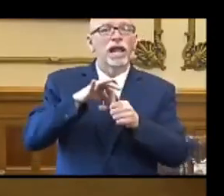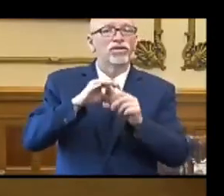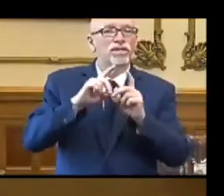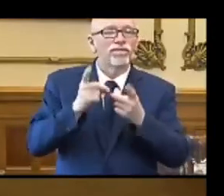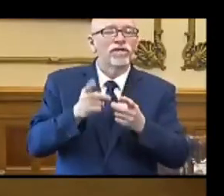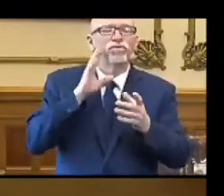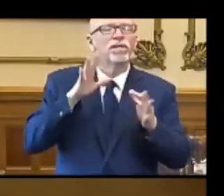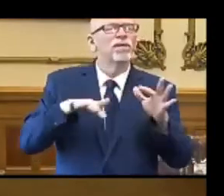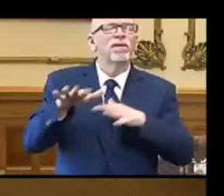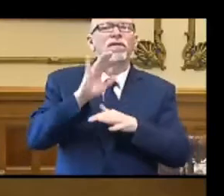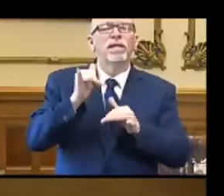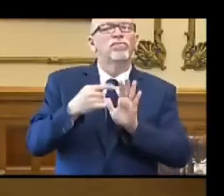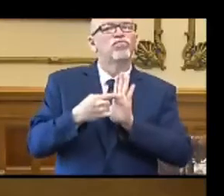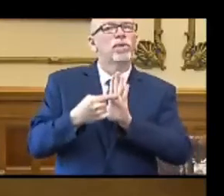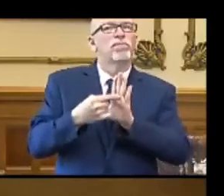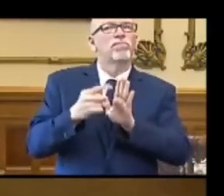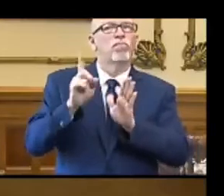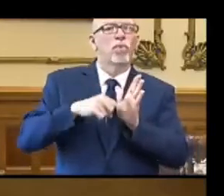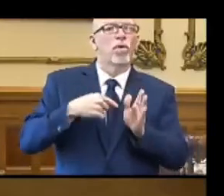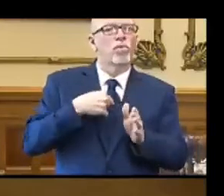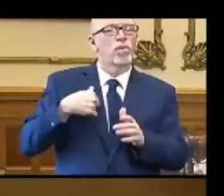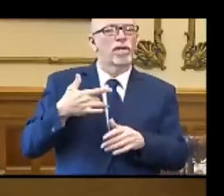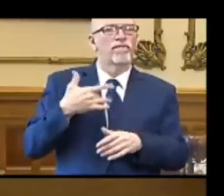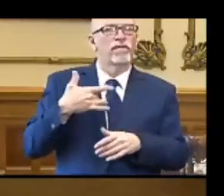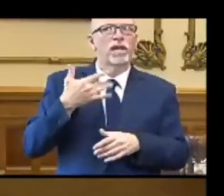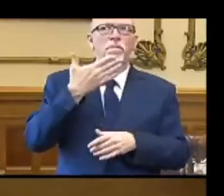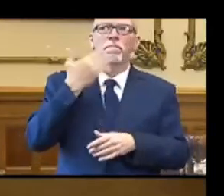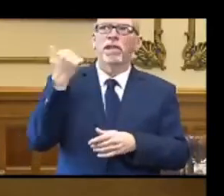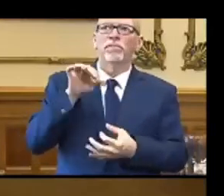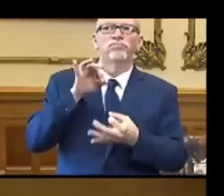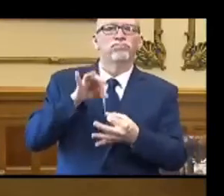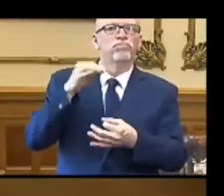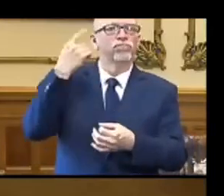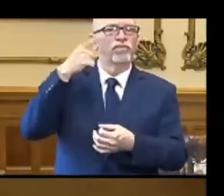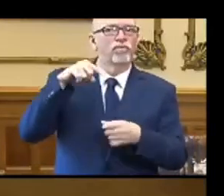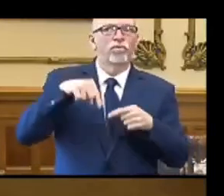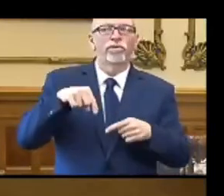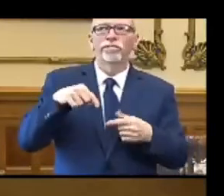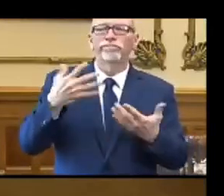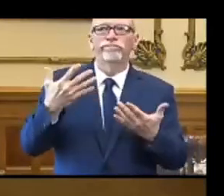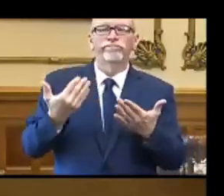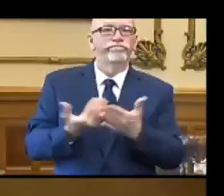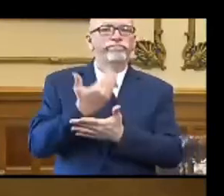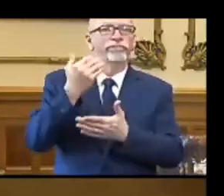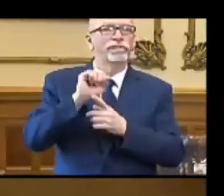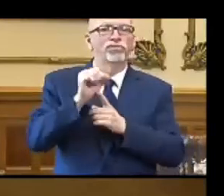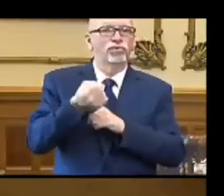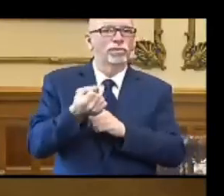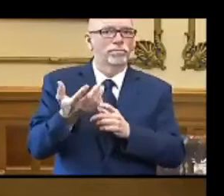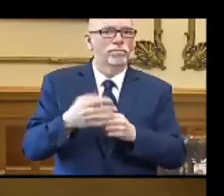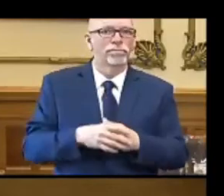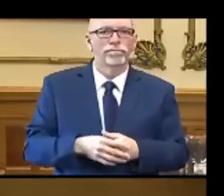they represent what we believe to be best practices for an unprecedented election cycle.